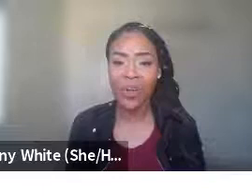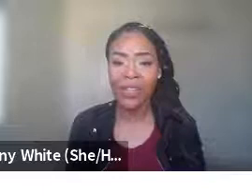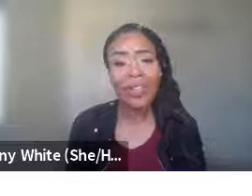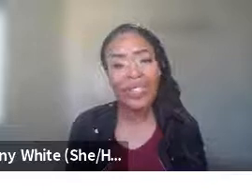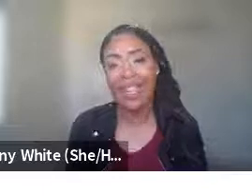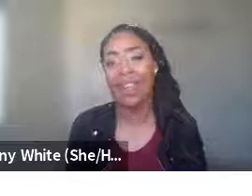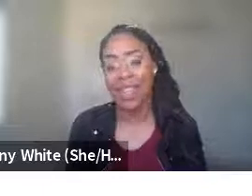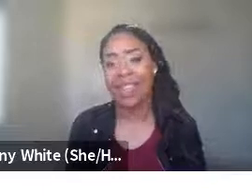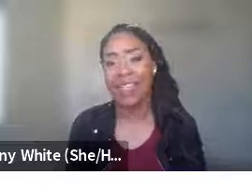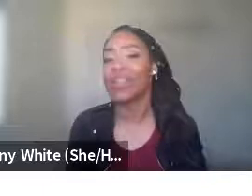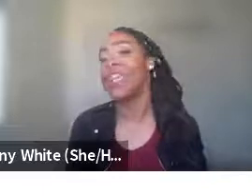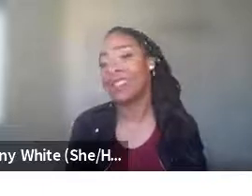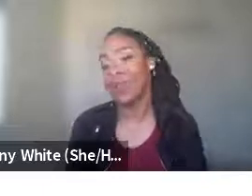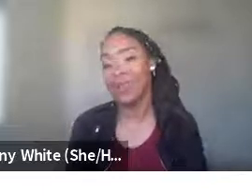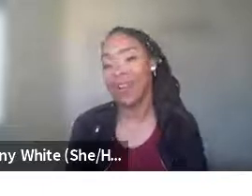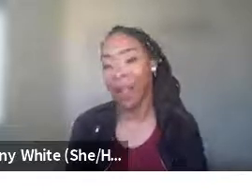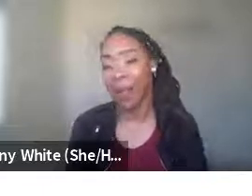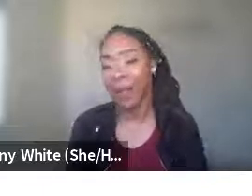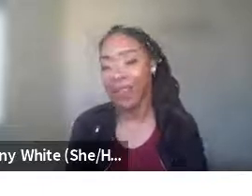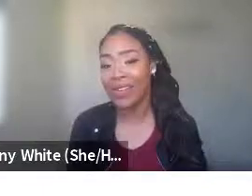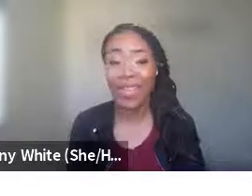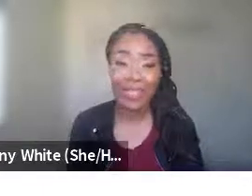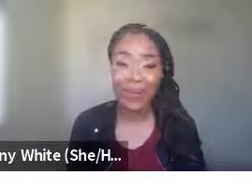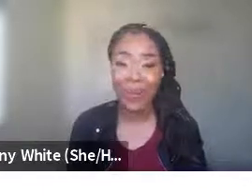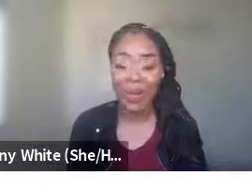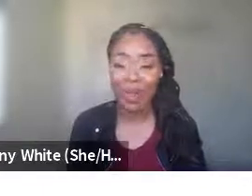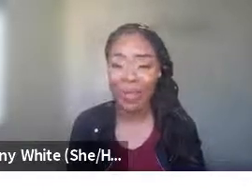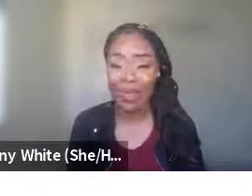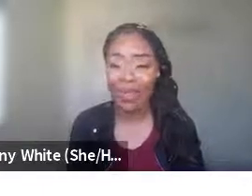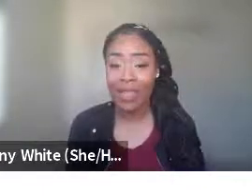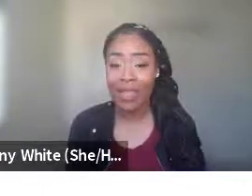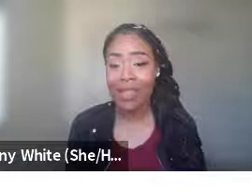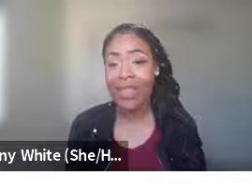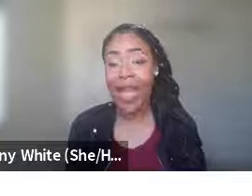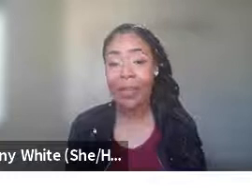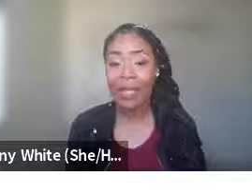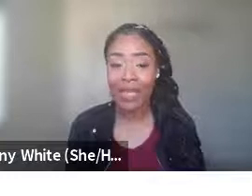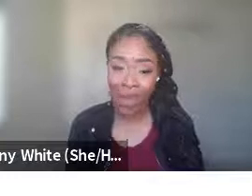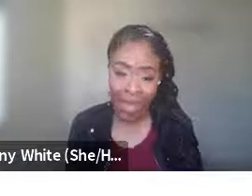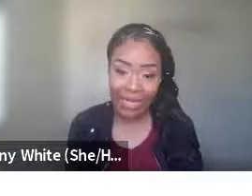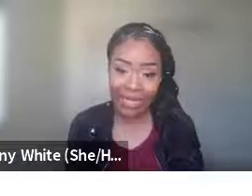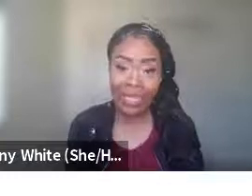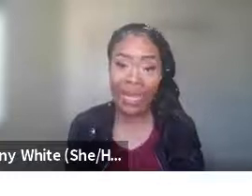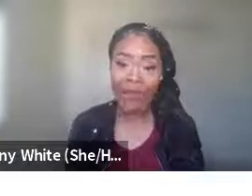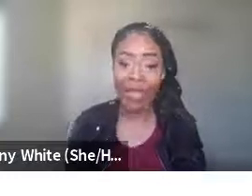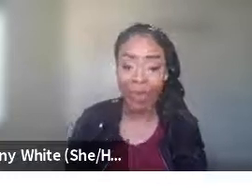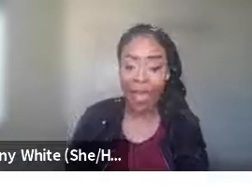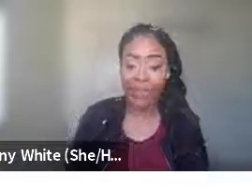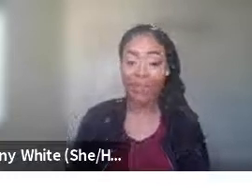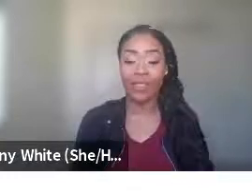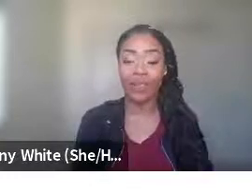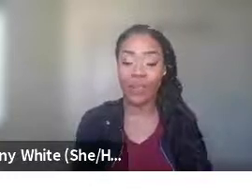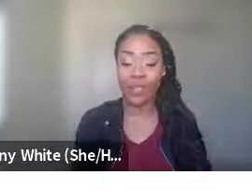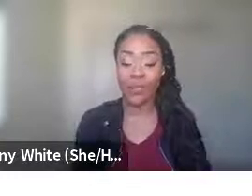And so understanding that these are kids that we're talking about, these are kids that we're working with. That implicit bias is going to have an